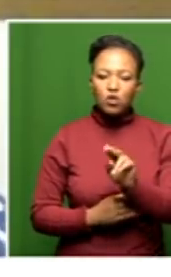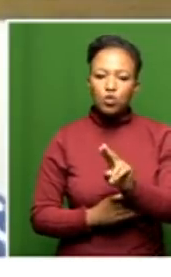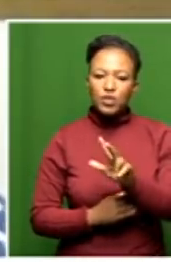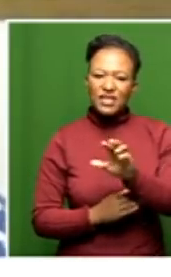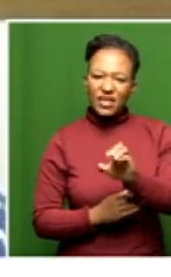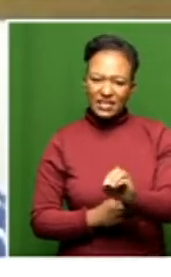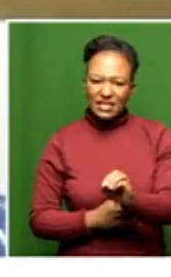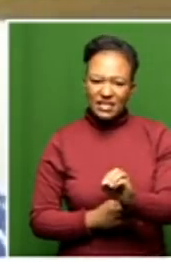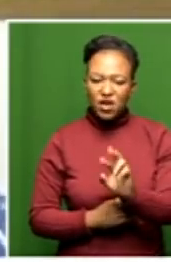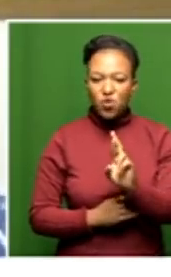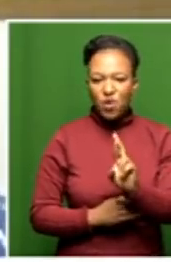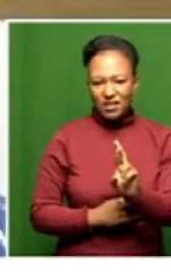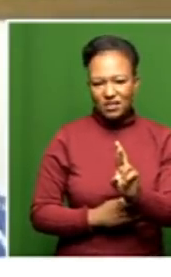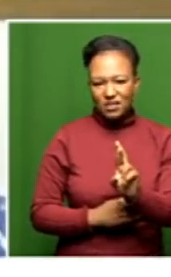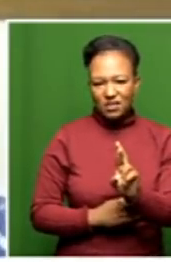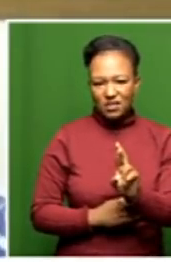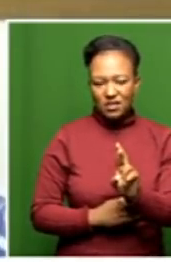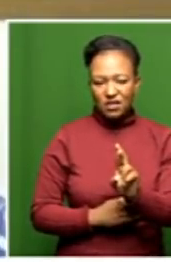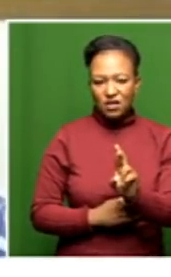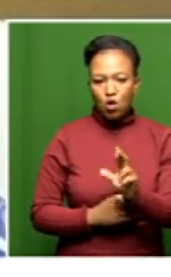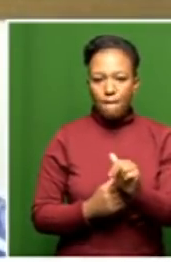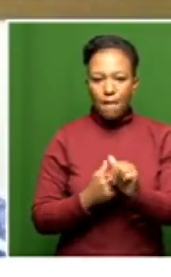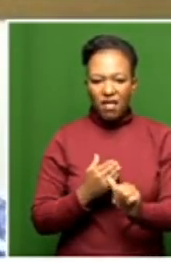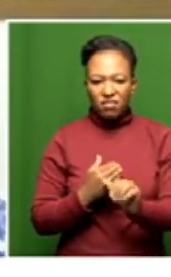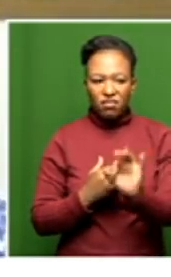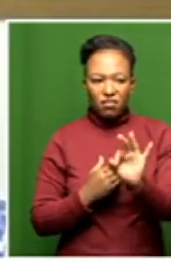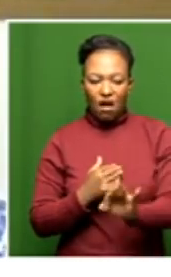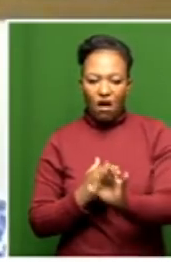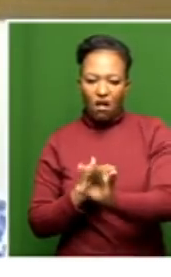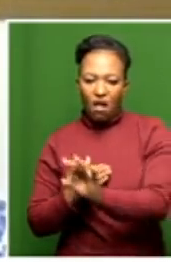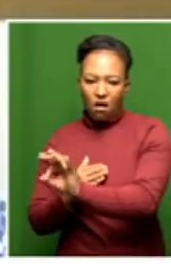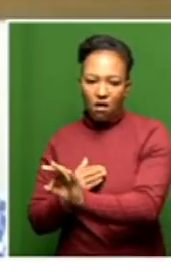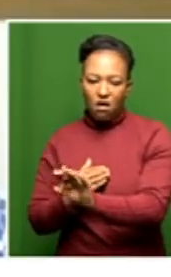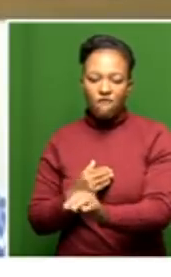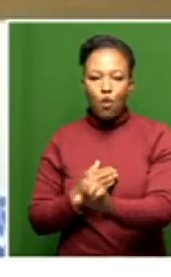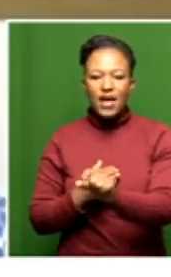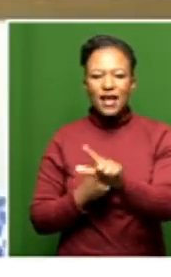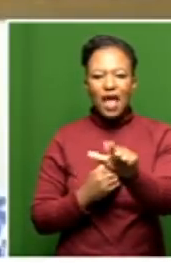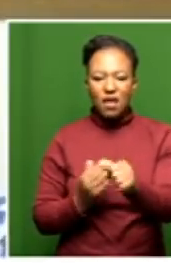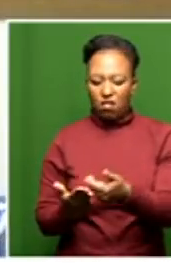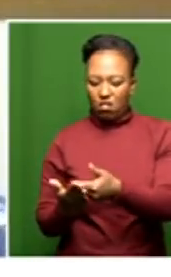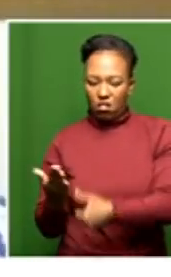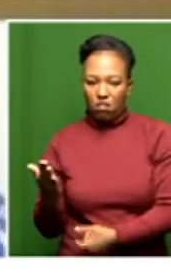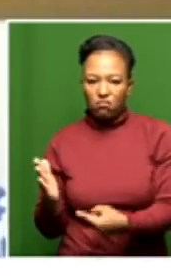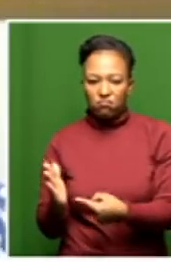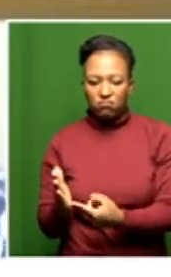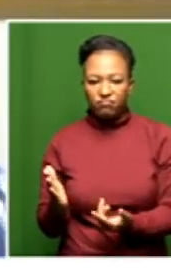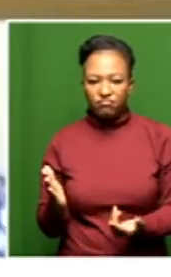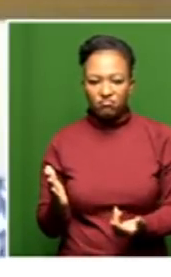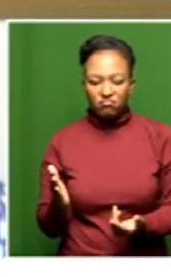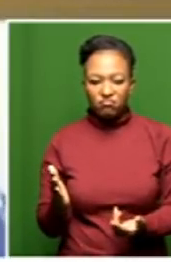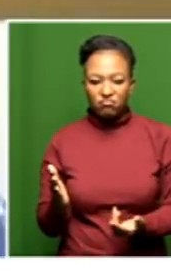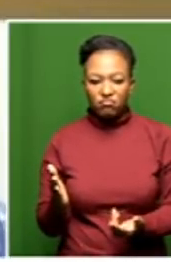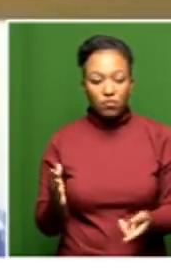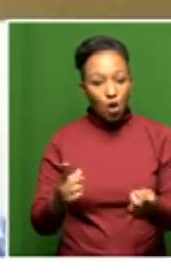,000 every third month that is paid in accordance with the SLA. So it is of